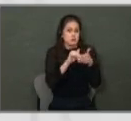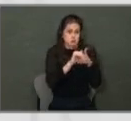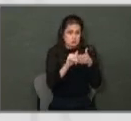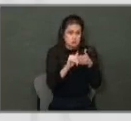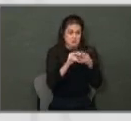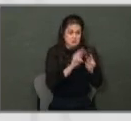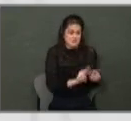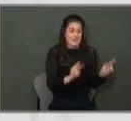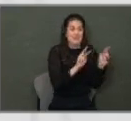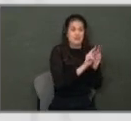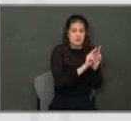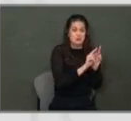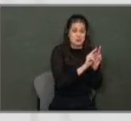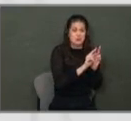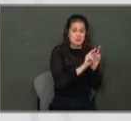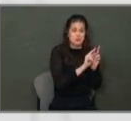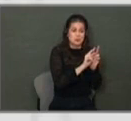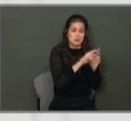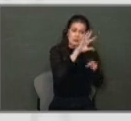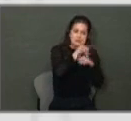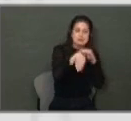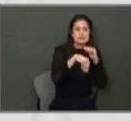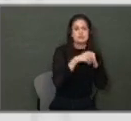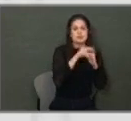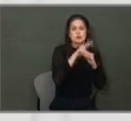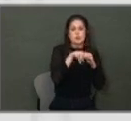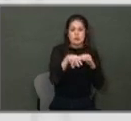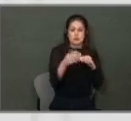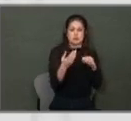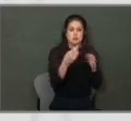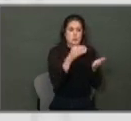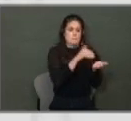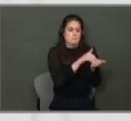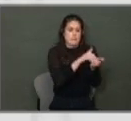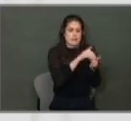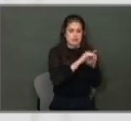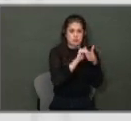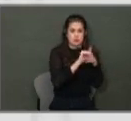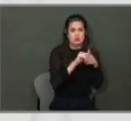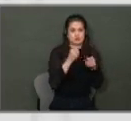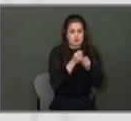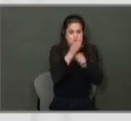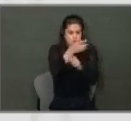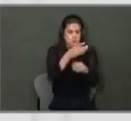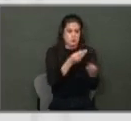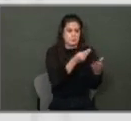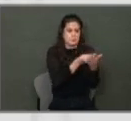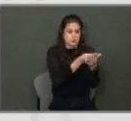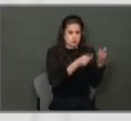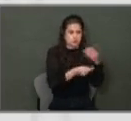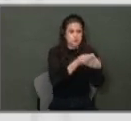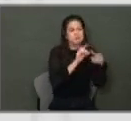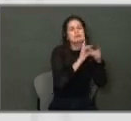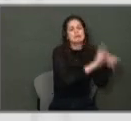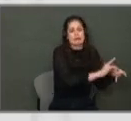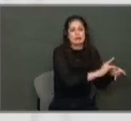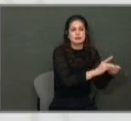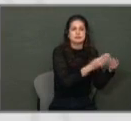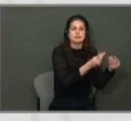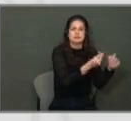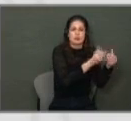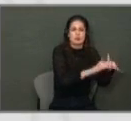things was foregoing an additional $22.5 million in next year's budget in terms of property tax relief.